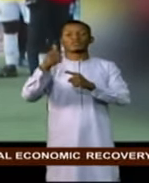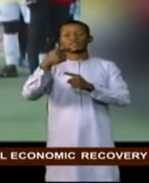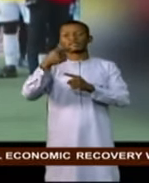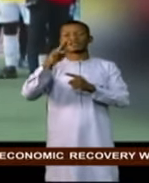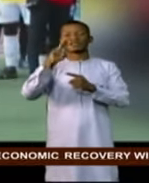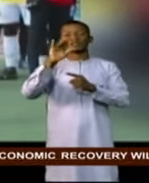record. Eche,